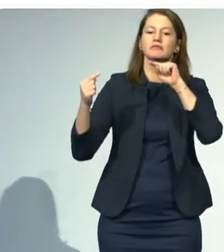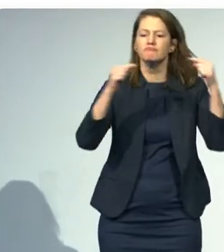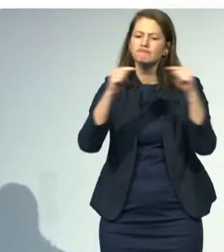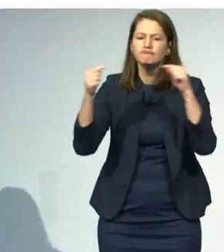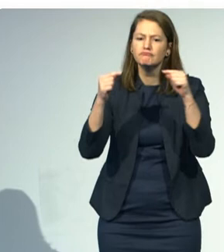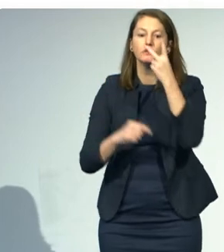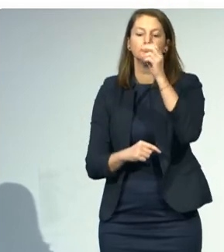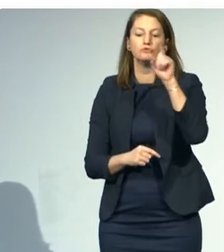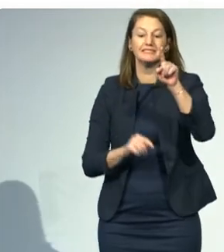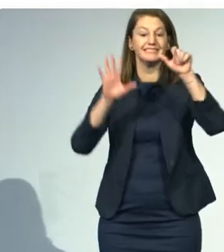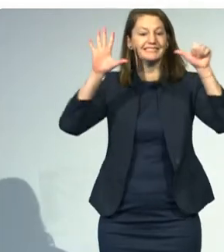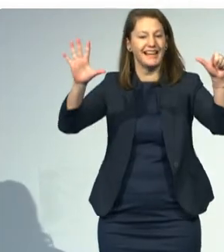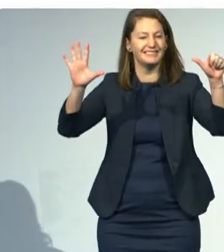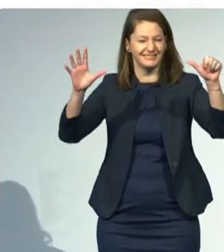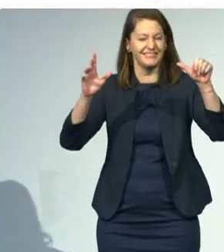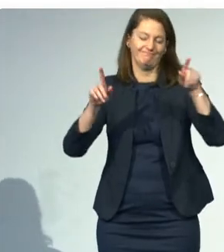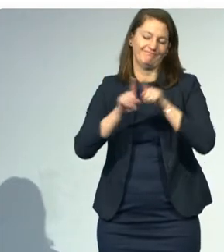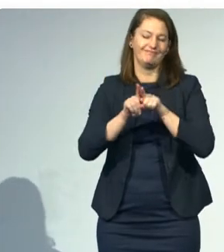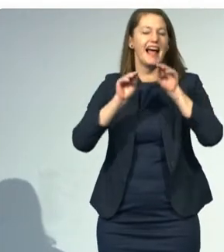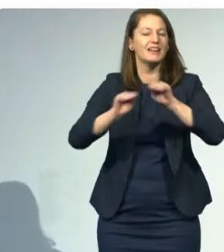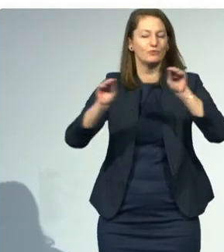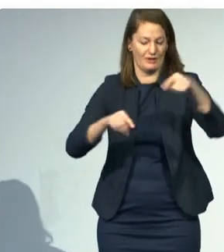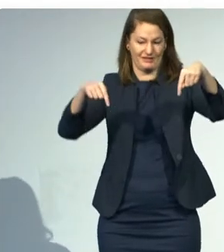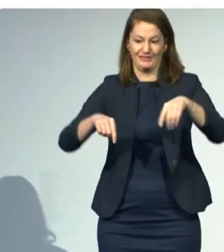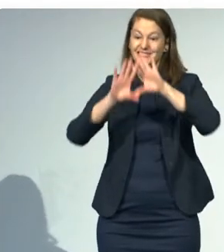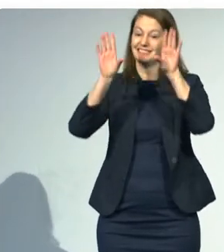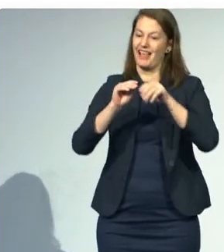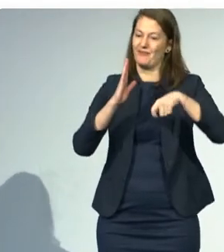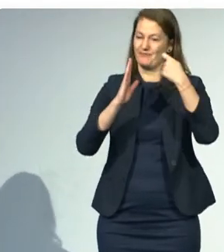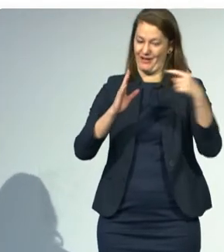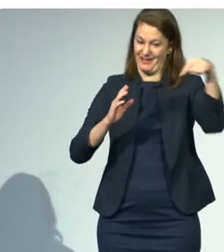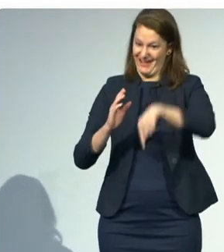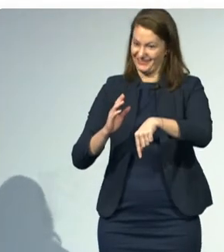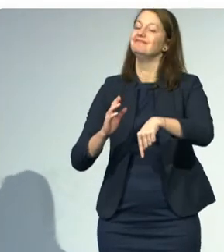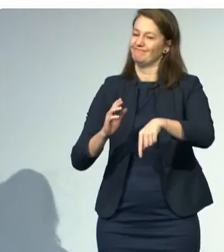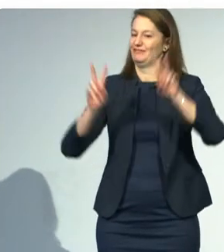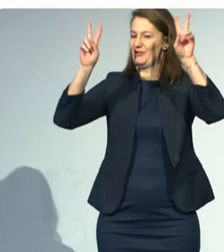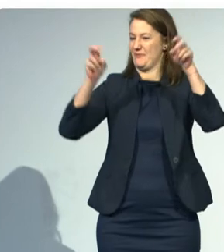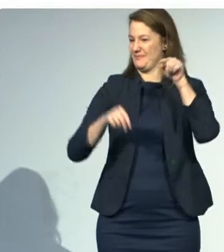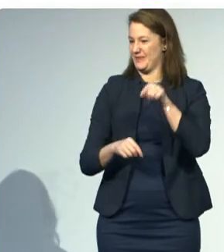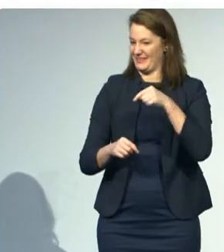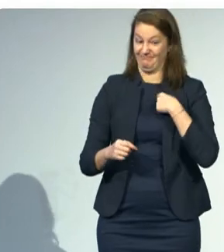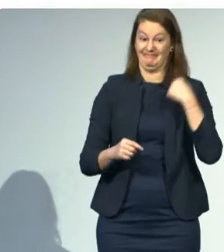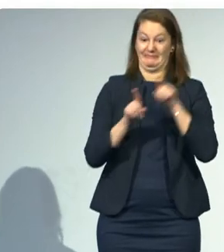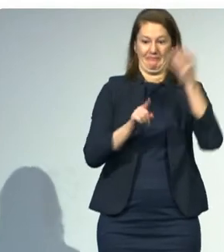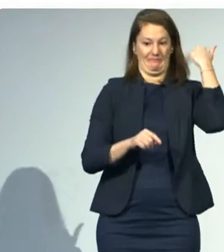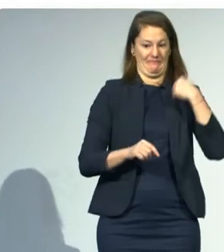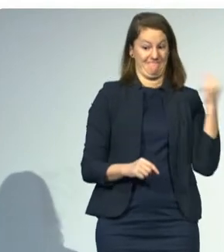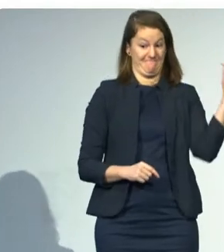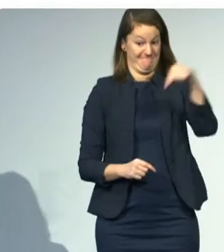to which I had the privilege of attending. But we know, and we know this for sure,